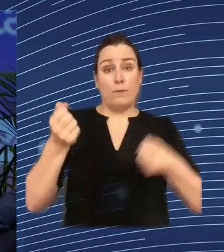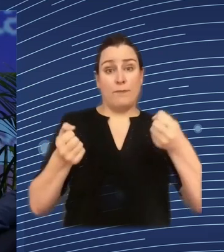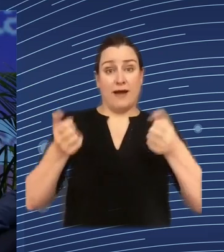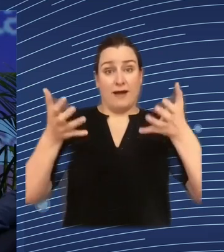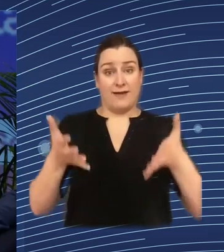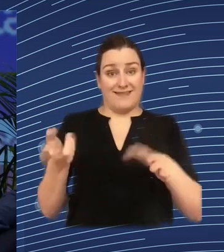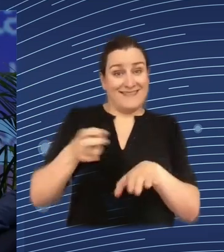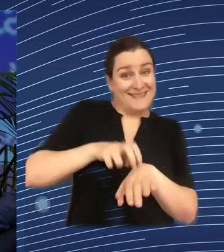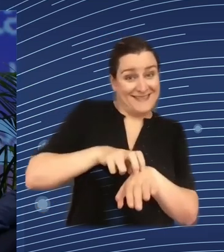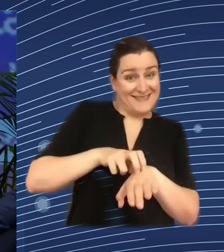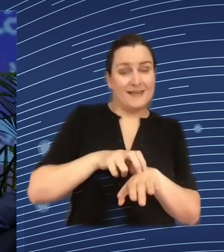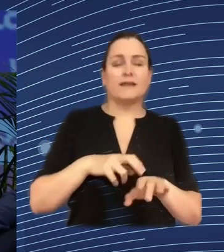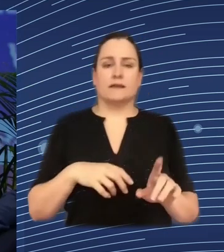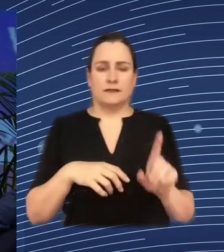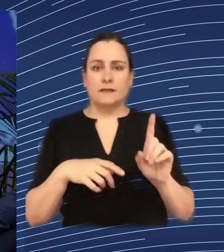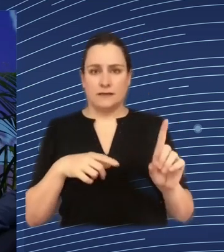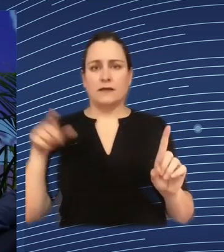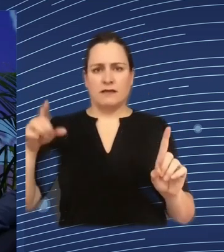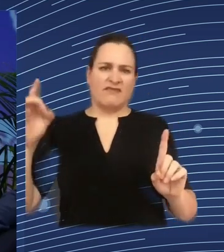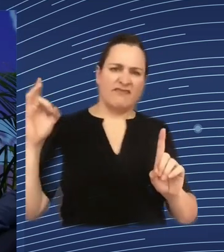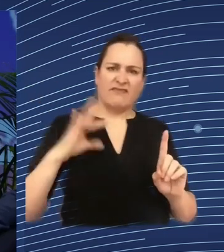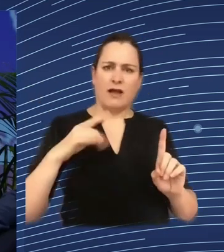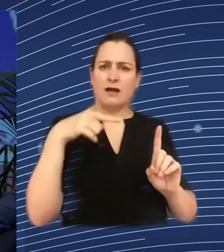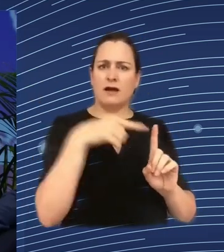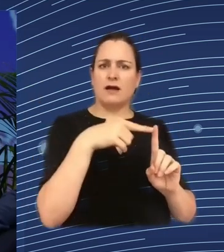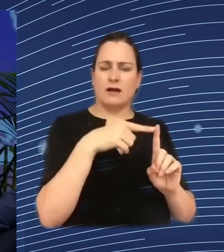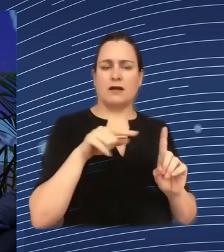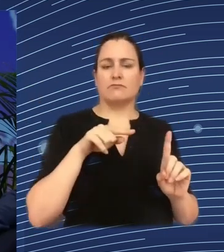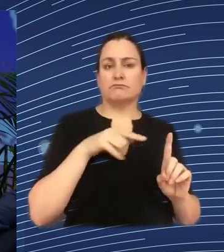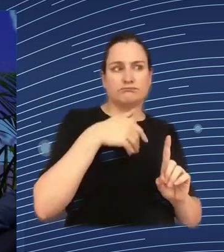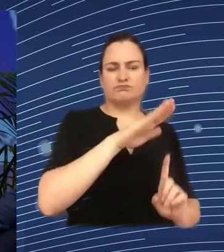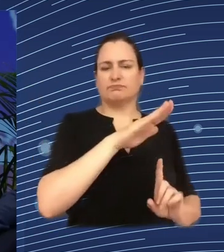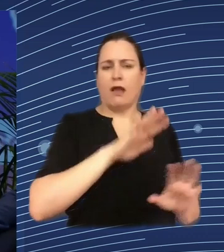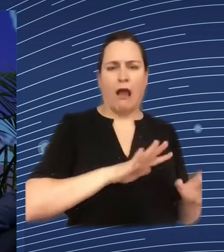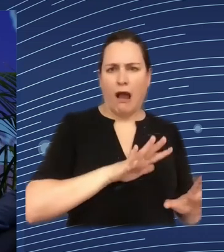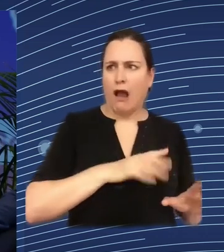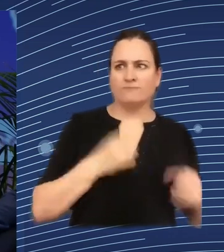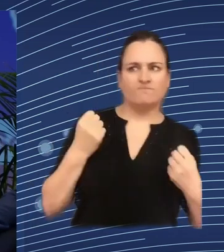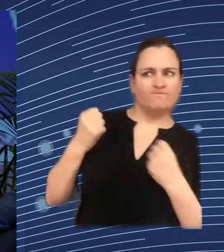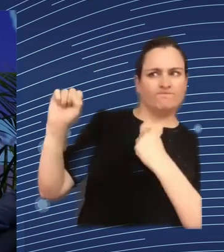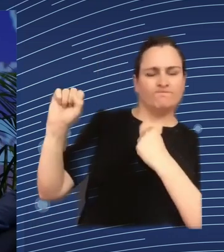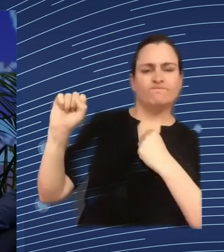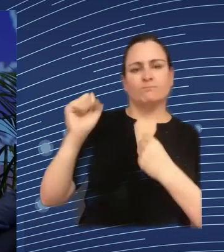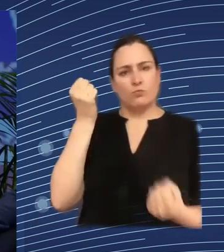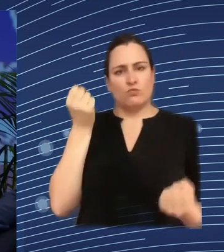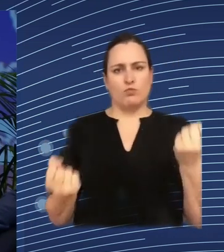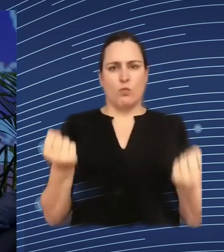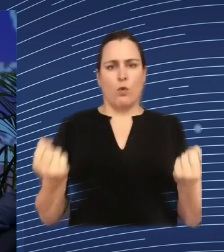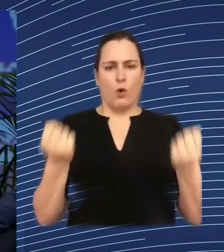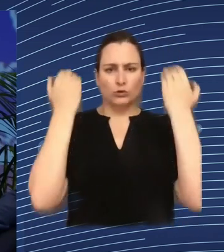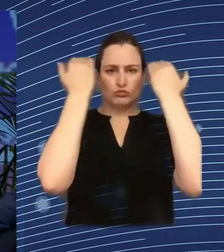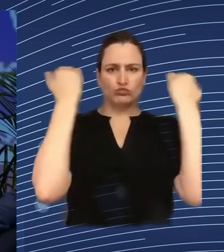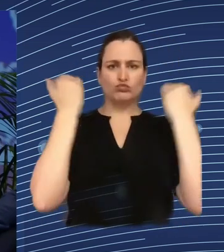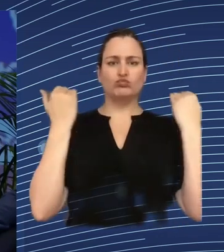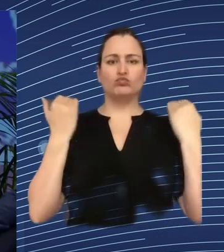we appealed through the magistrates court to the crown court would you believe so we're in the Old Bailey the most austere